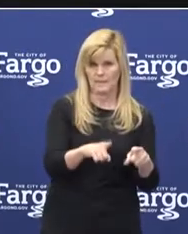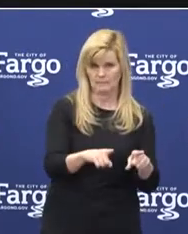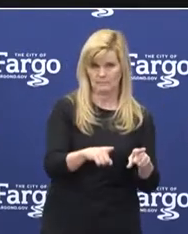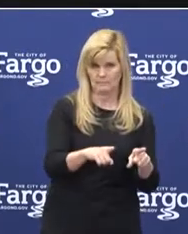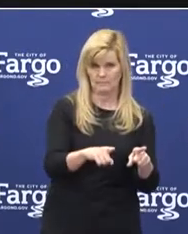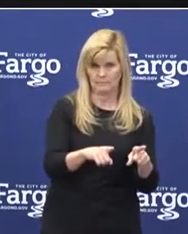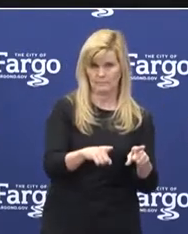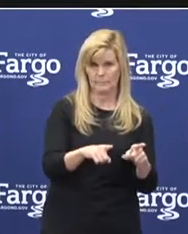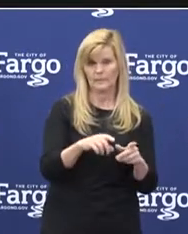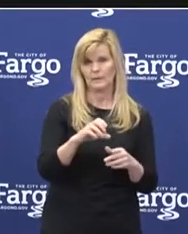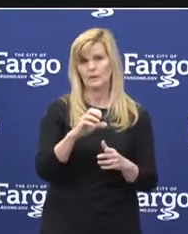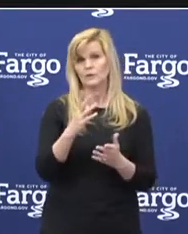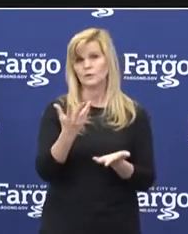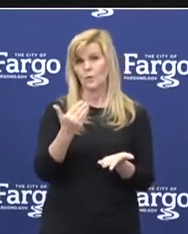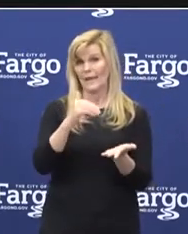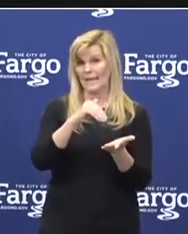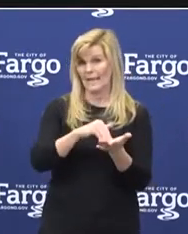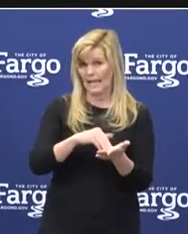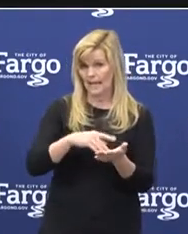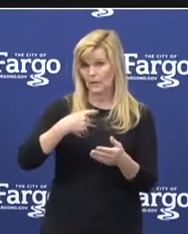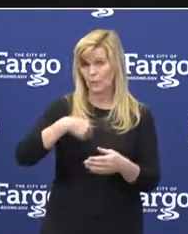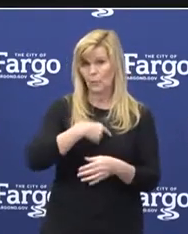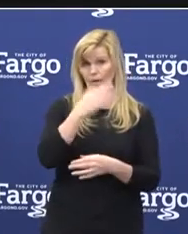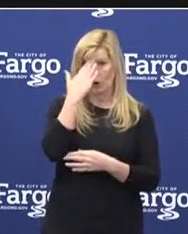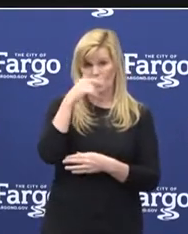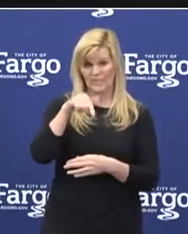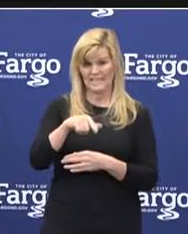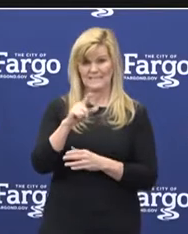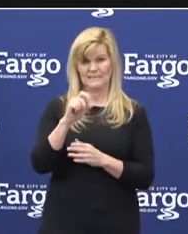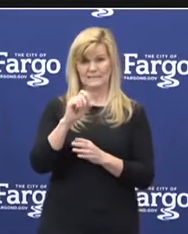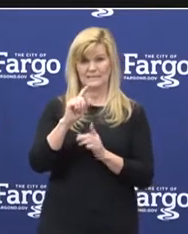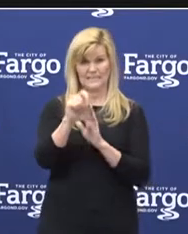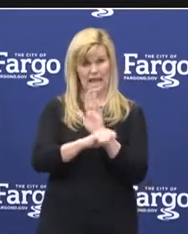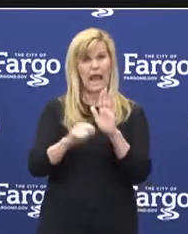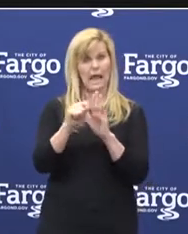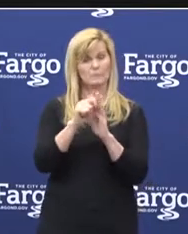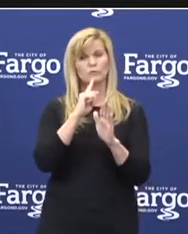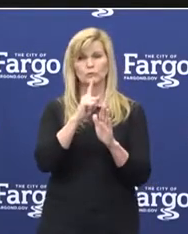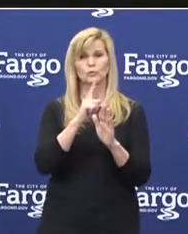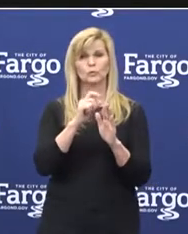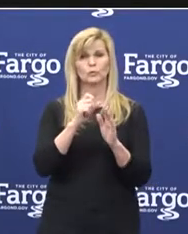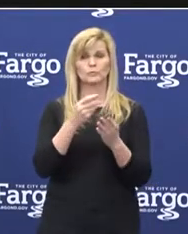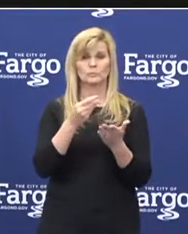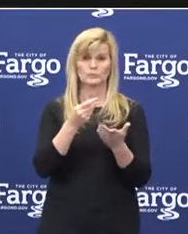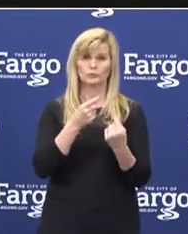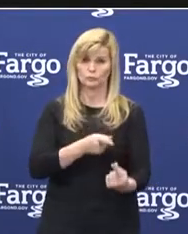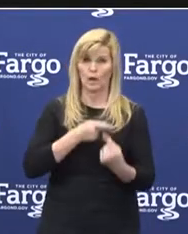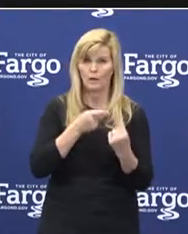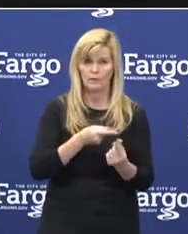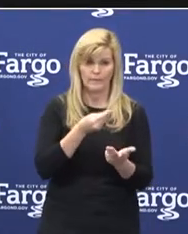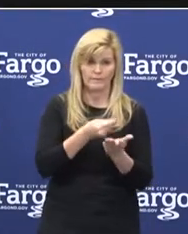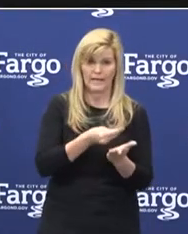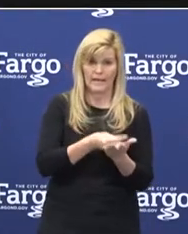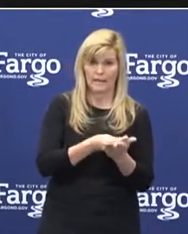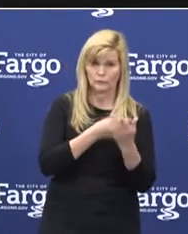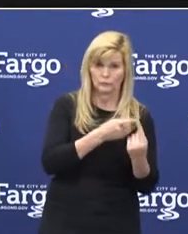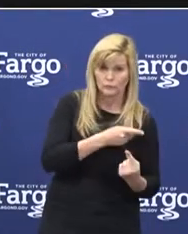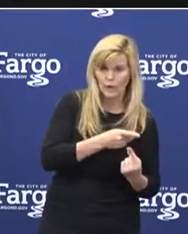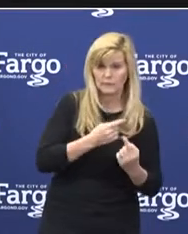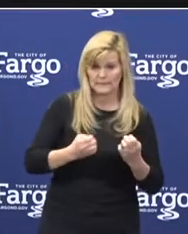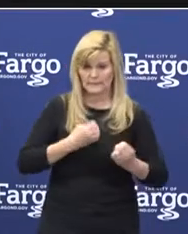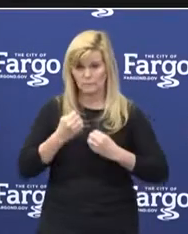Again, we know that this is a very stressful time. There's financial hardships, there's emotional hardships,